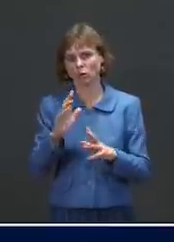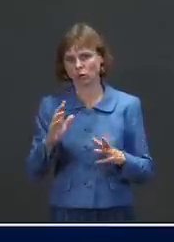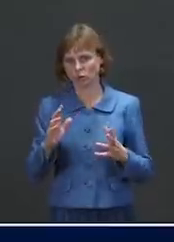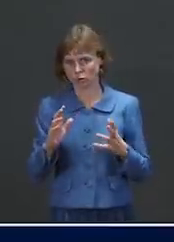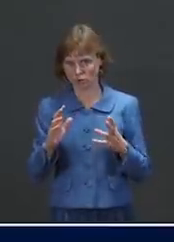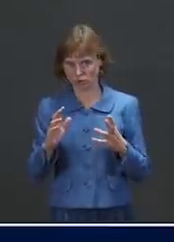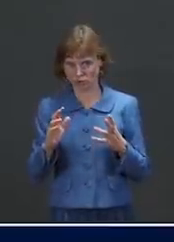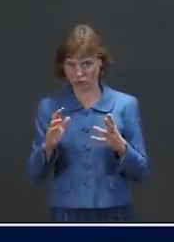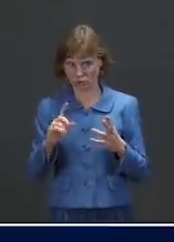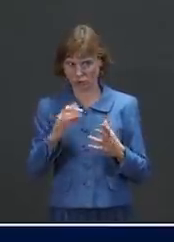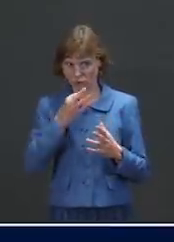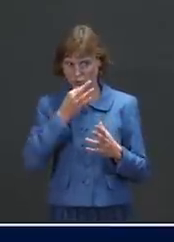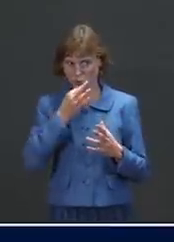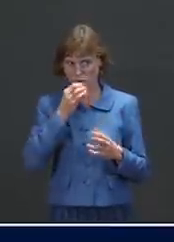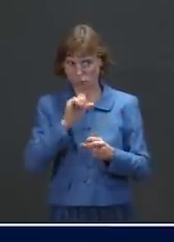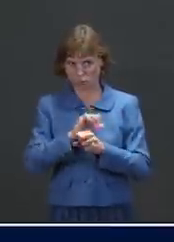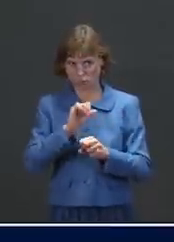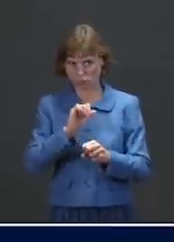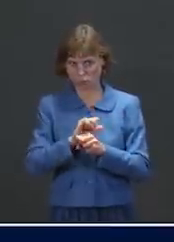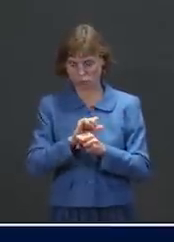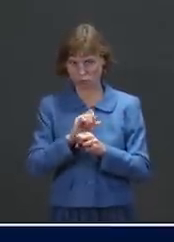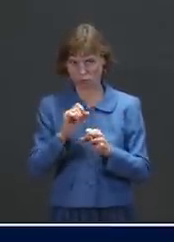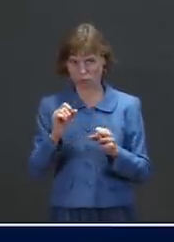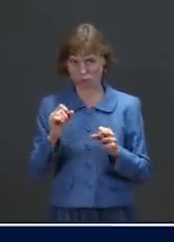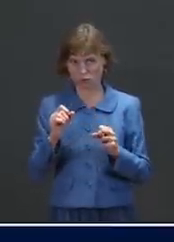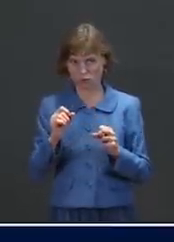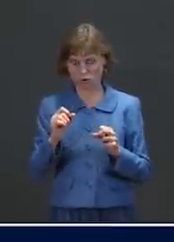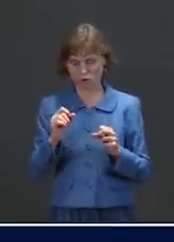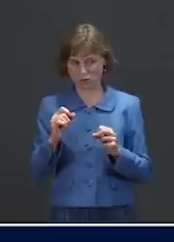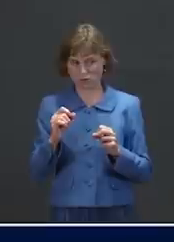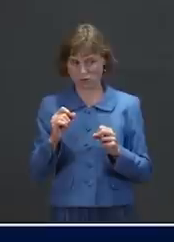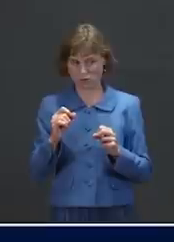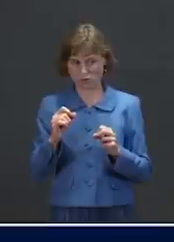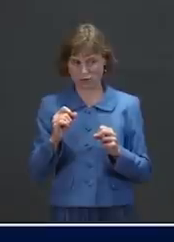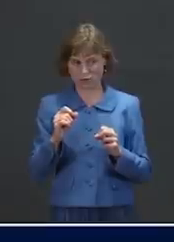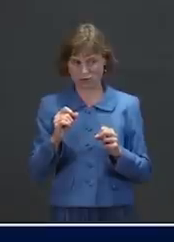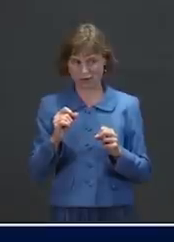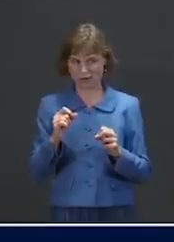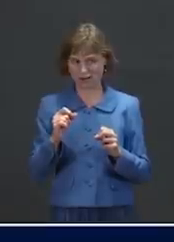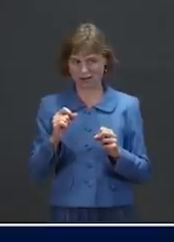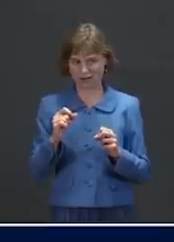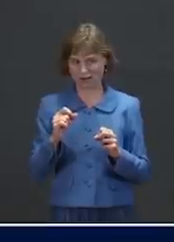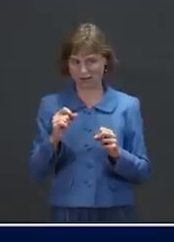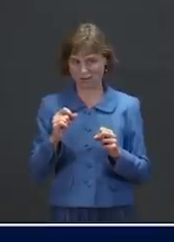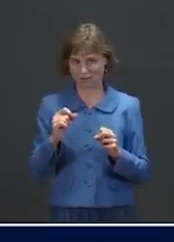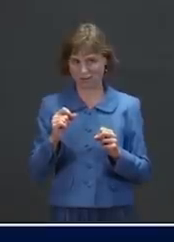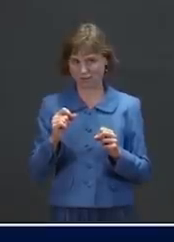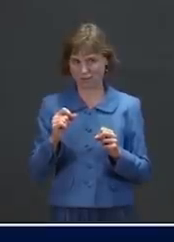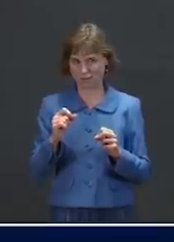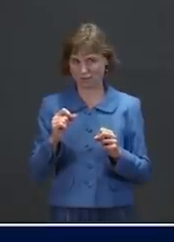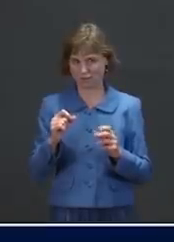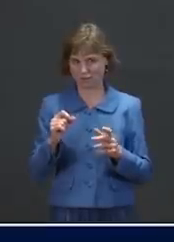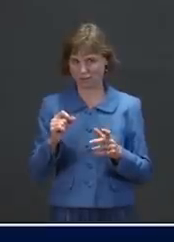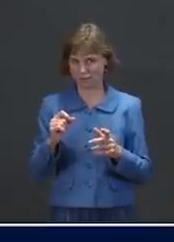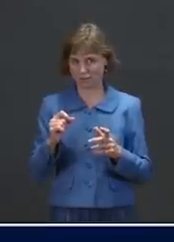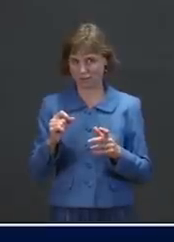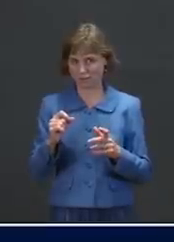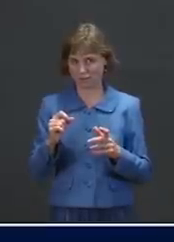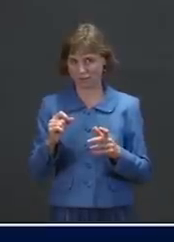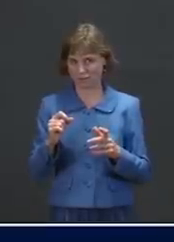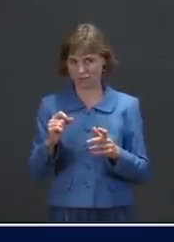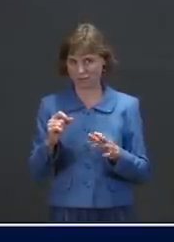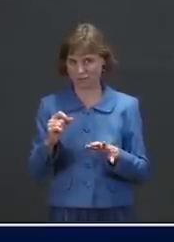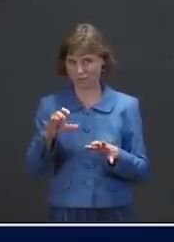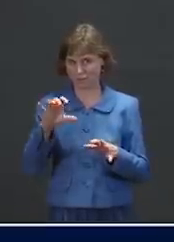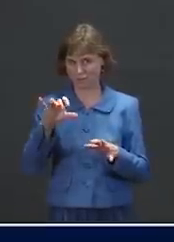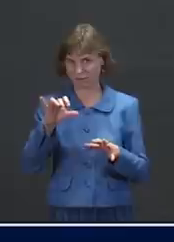soon be out of work because of a Biden EO, when it is and where it is that they can go for their green job? And that is